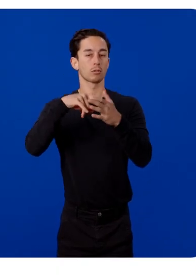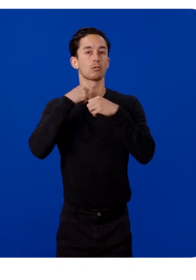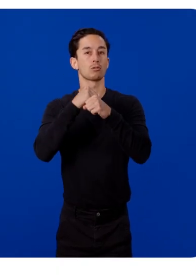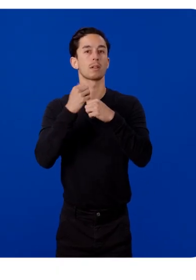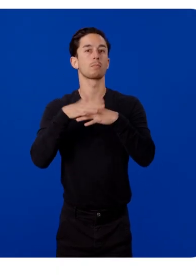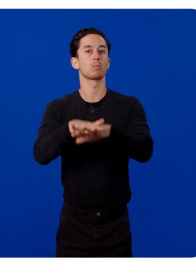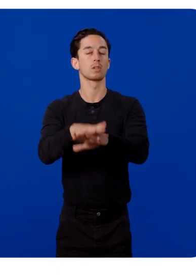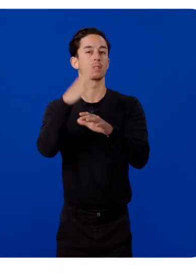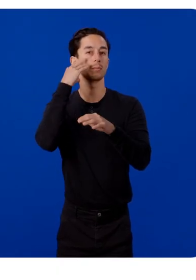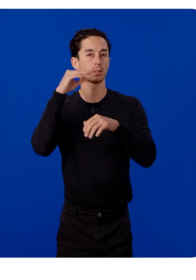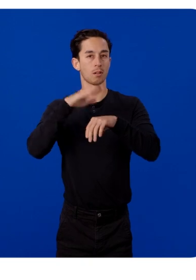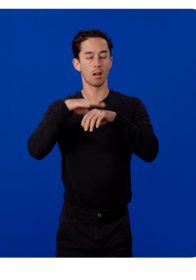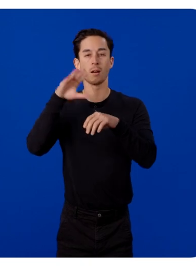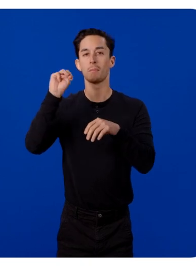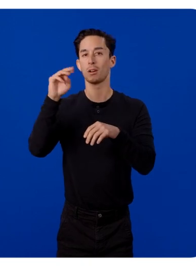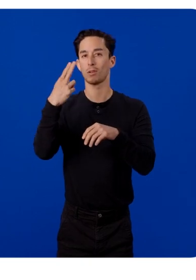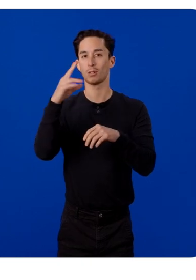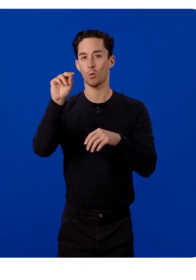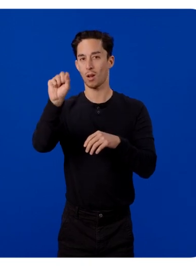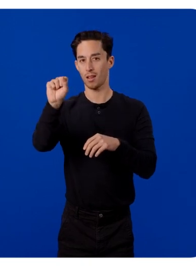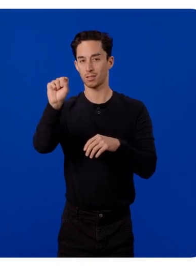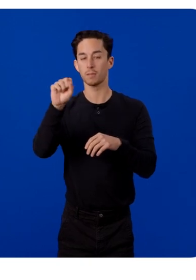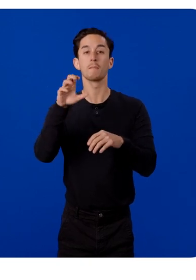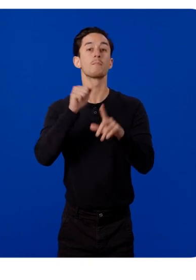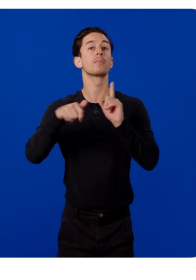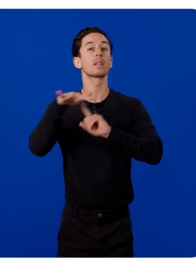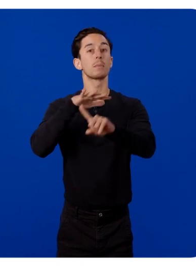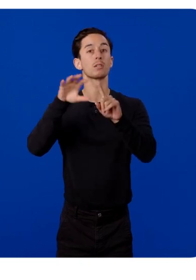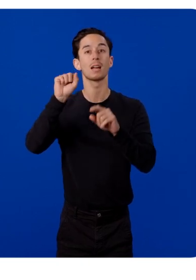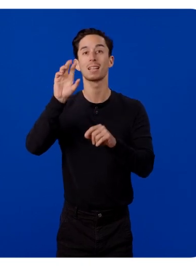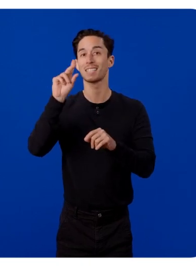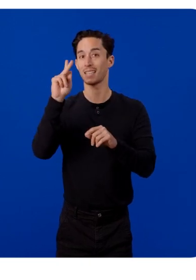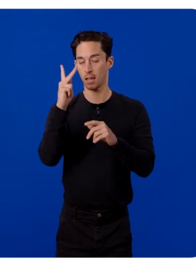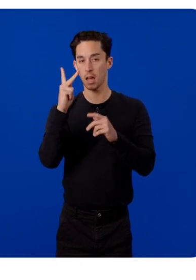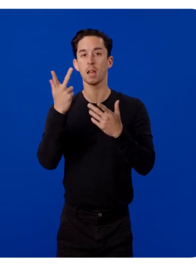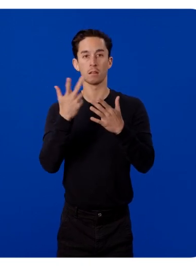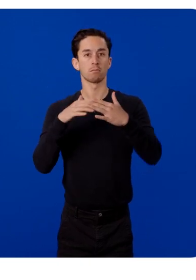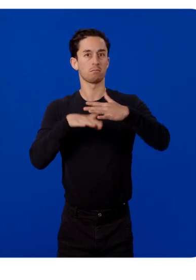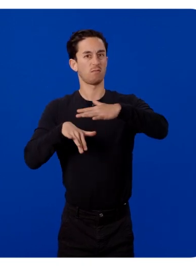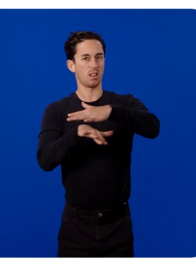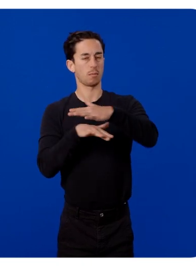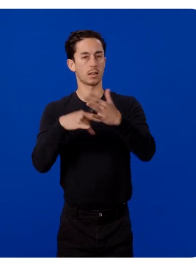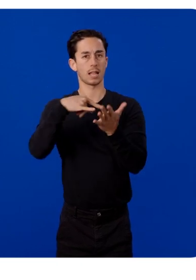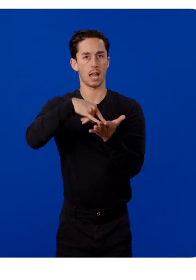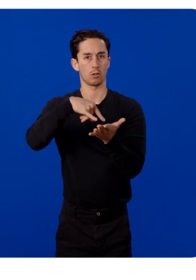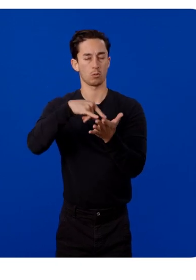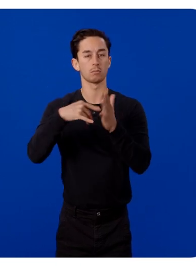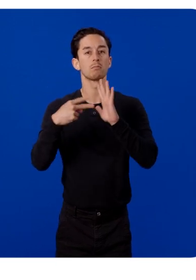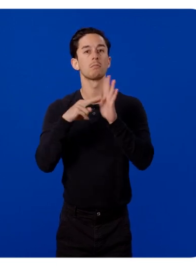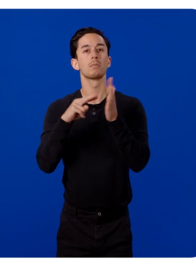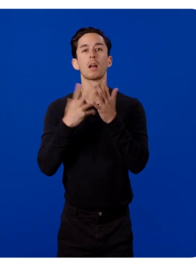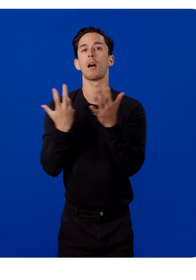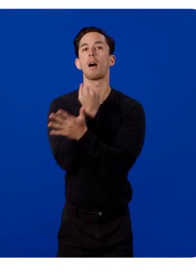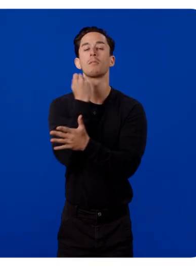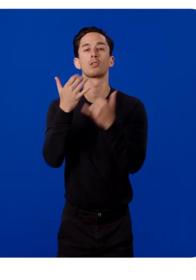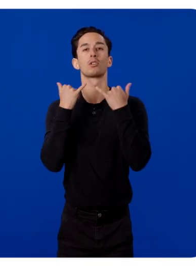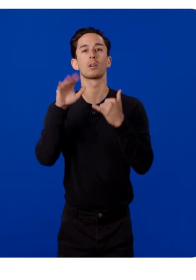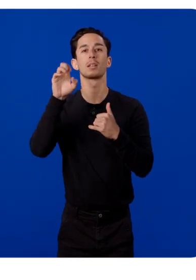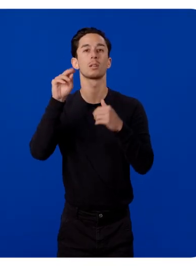experiences on Meta Horizon OS. Because Spatial SDK is fundamentally Android, we can leverage the existing ecosystem of